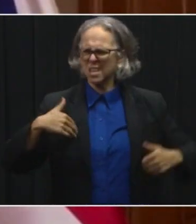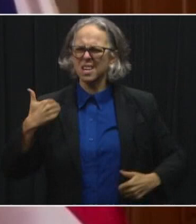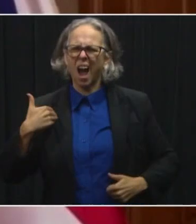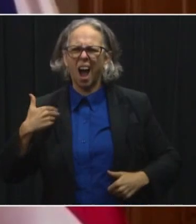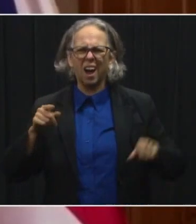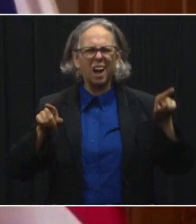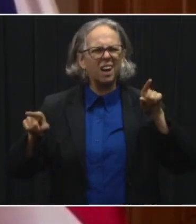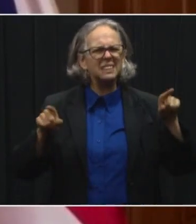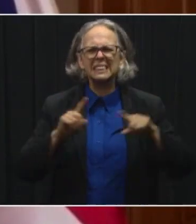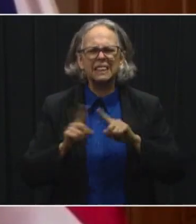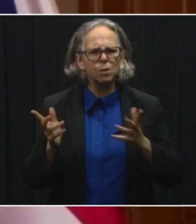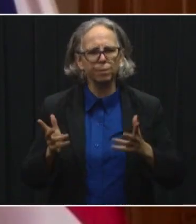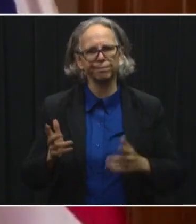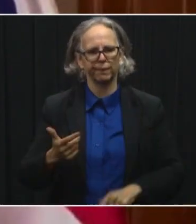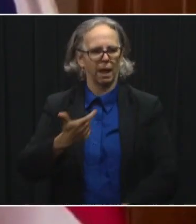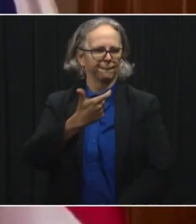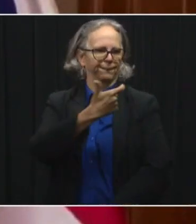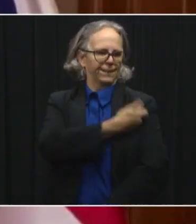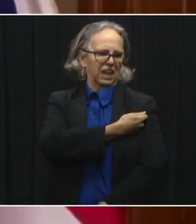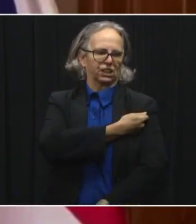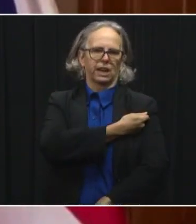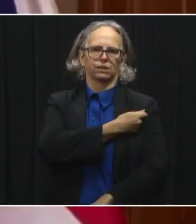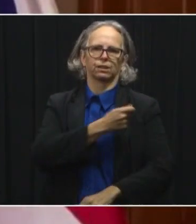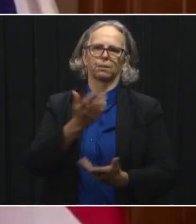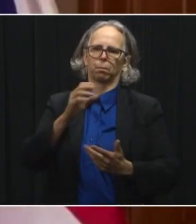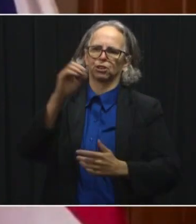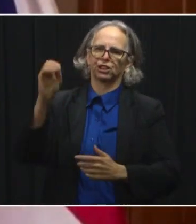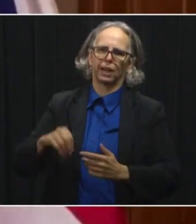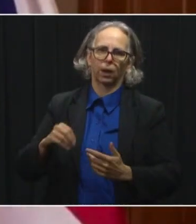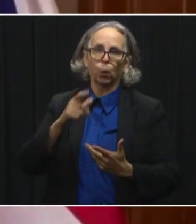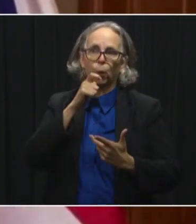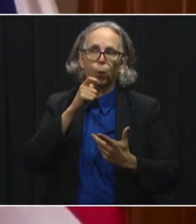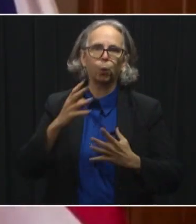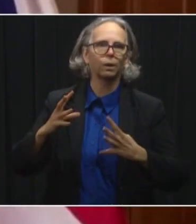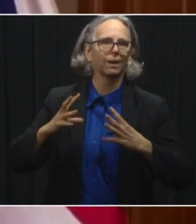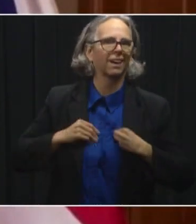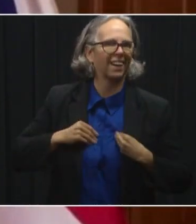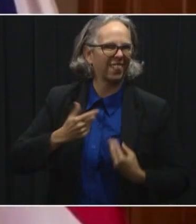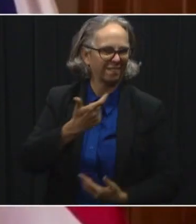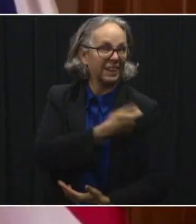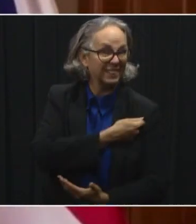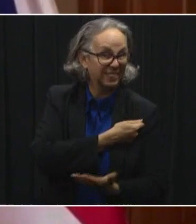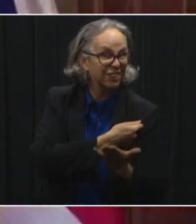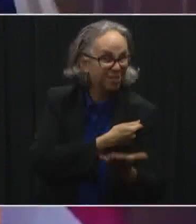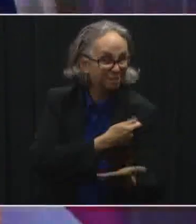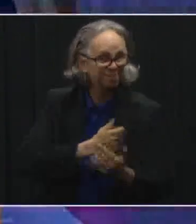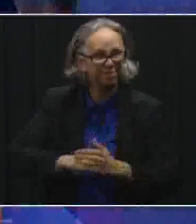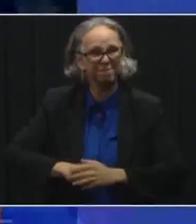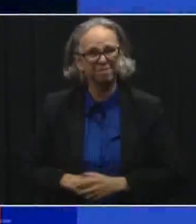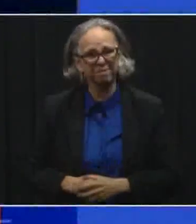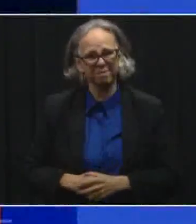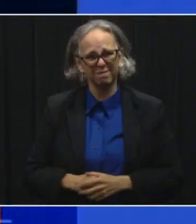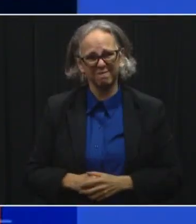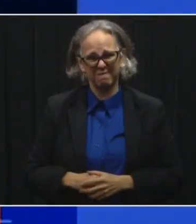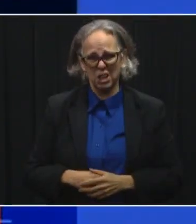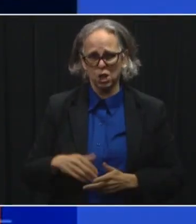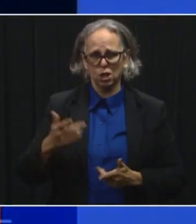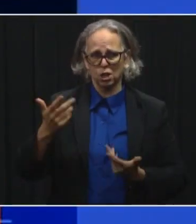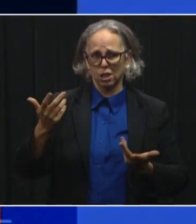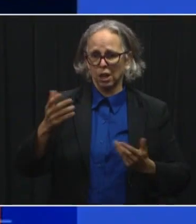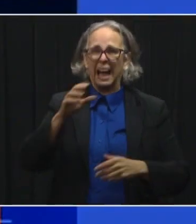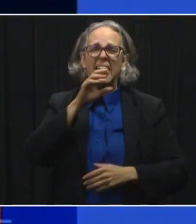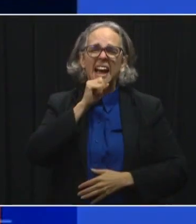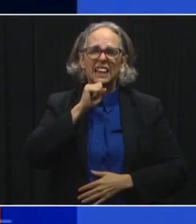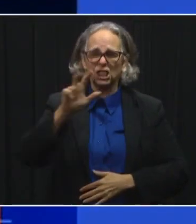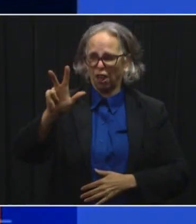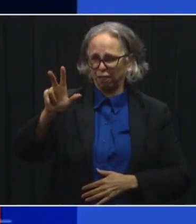a moment. Now let's look at those 39 years of age, uh, and older. Let's break break that group